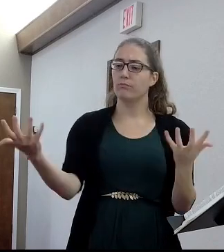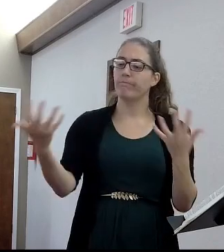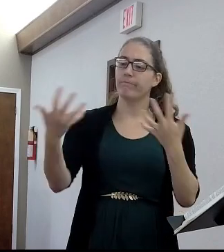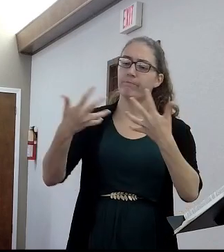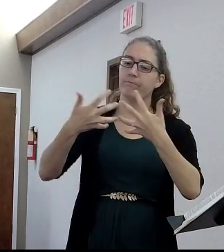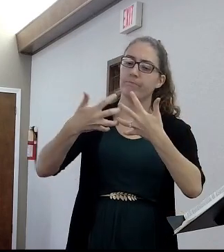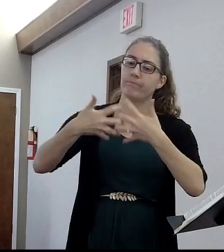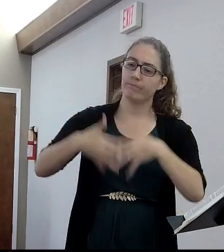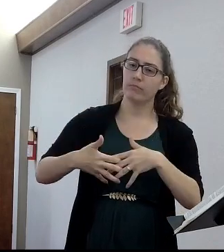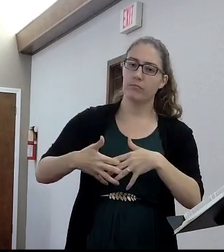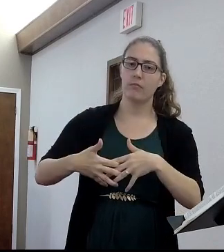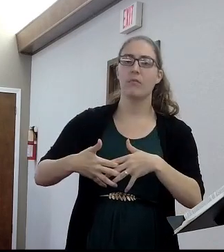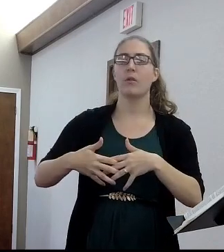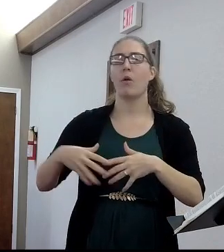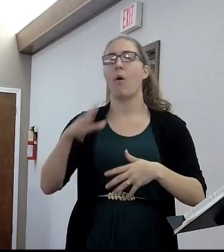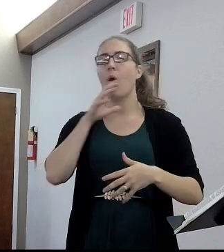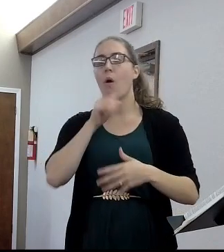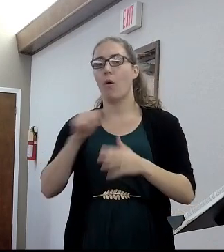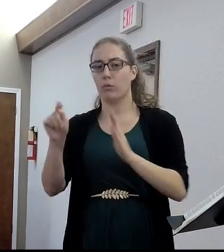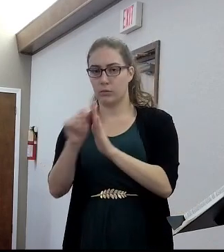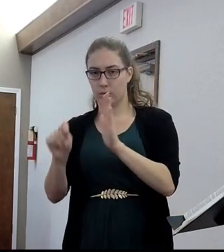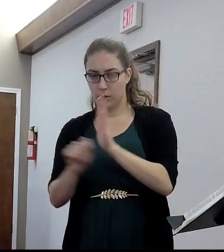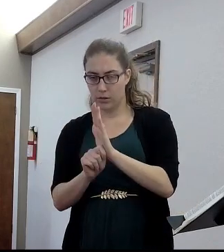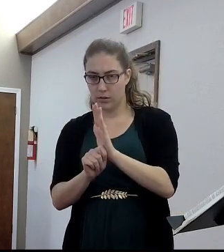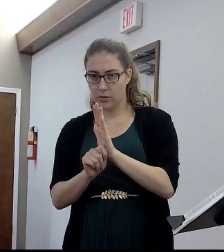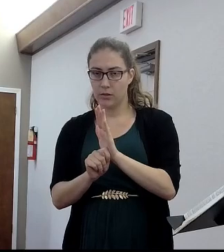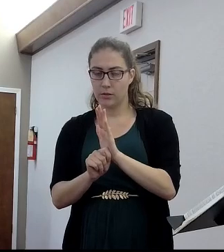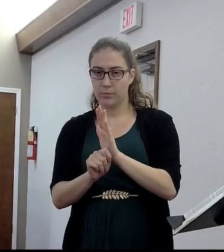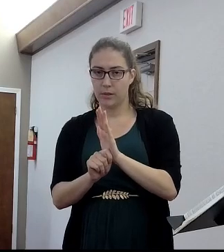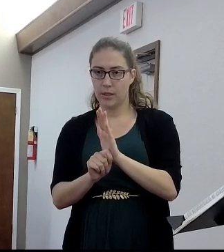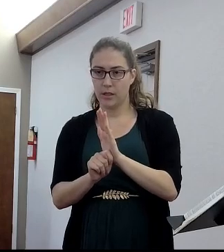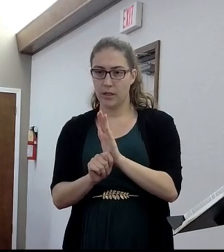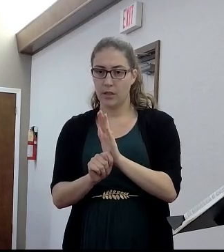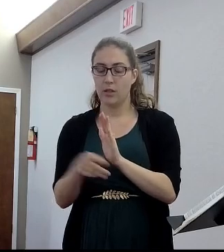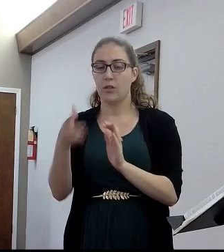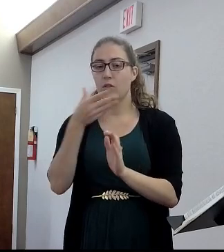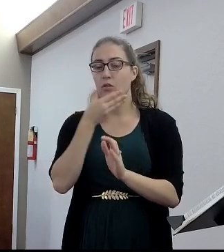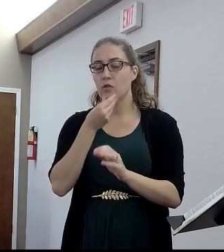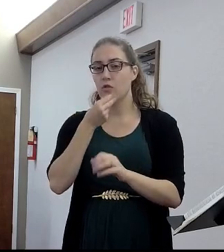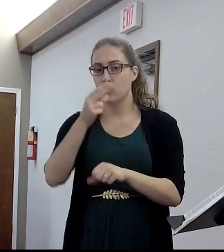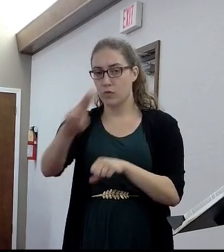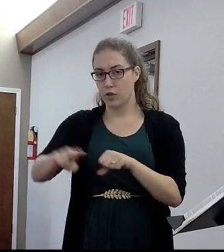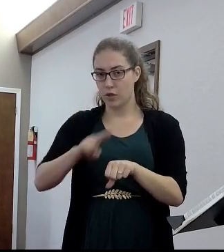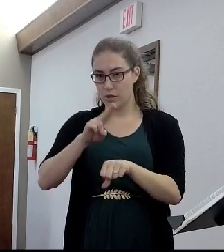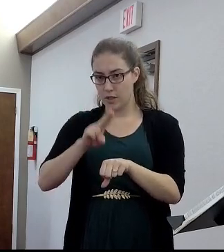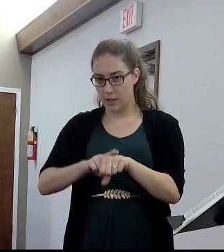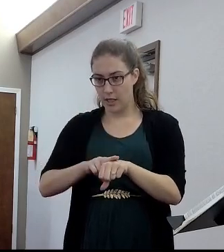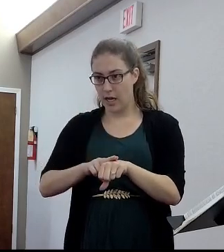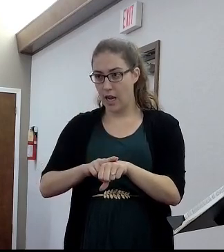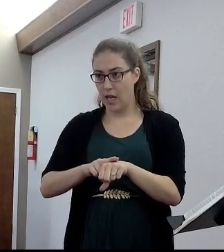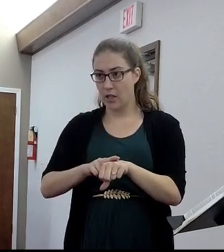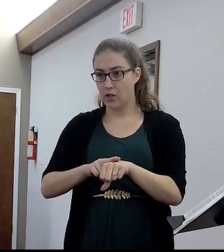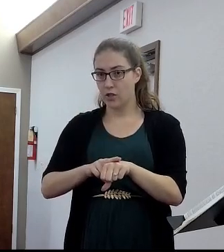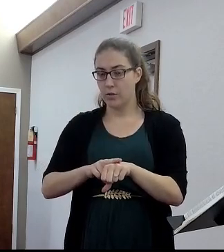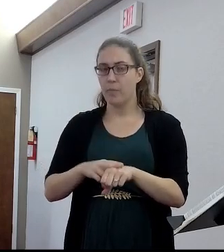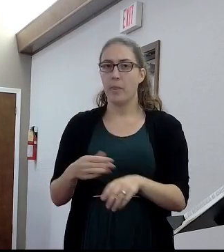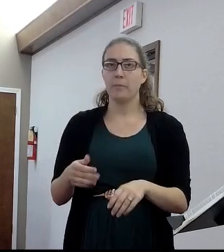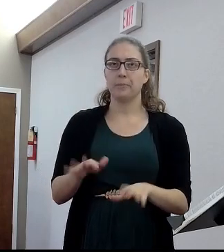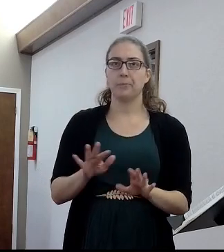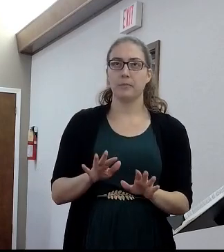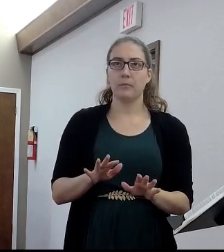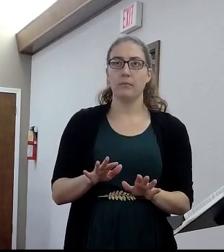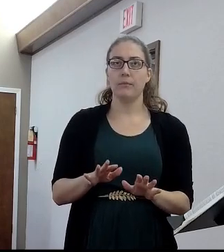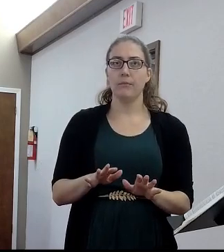It's not their old faith. It's that the Jewish nation, they fract, so modern day